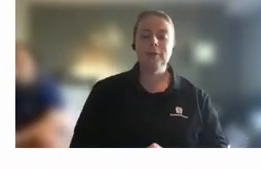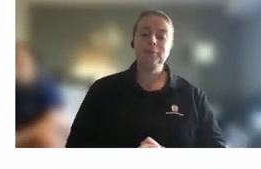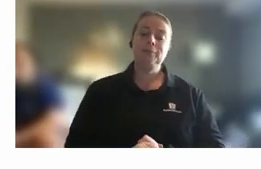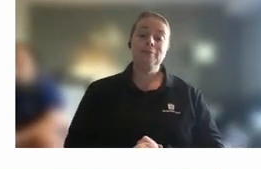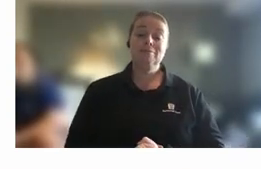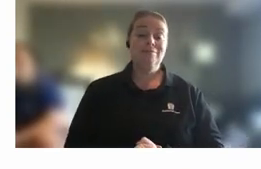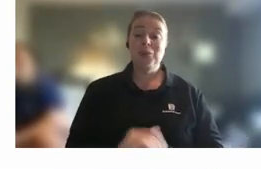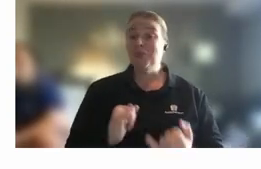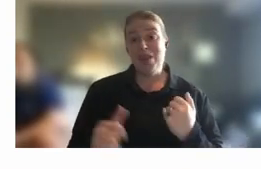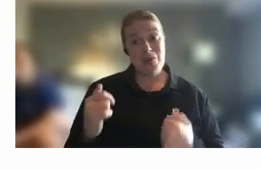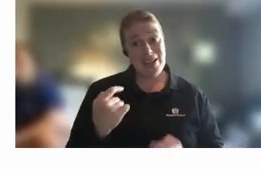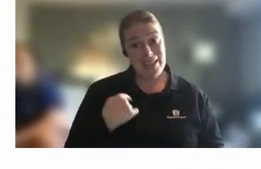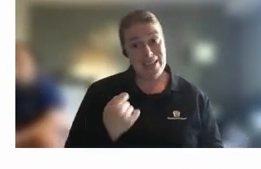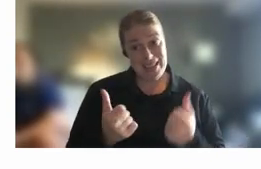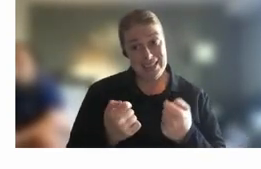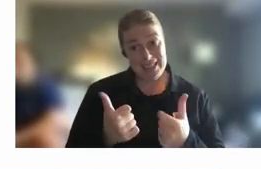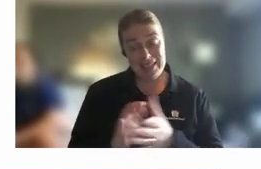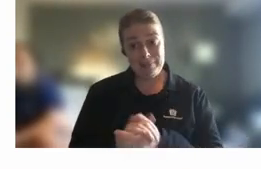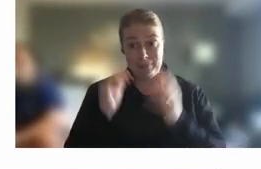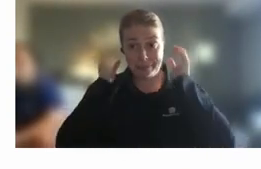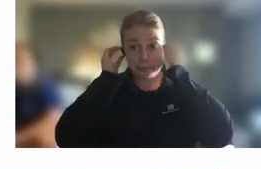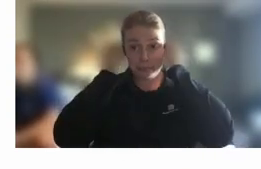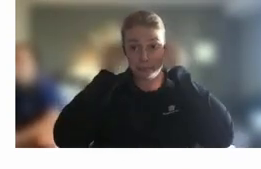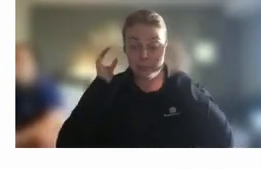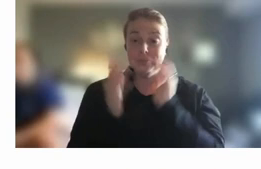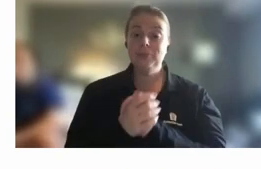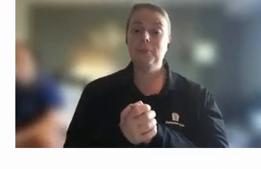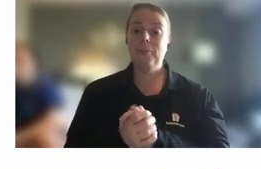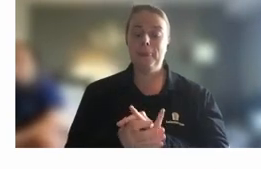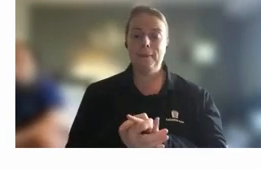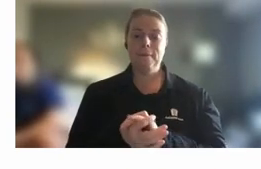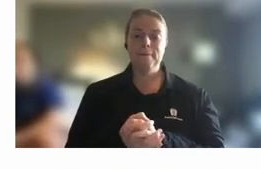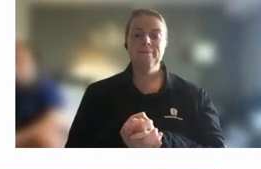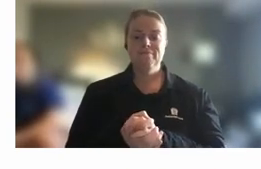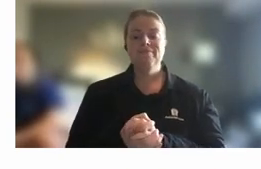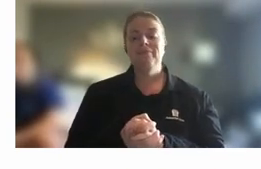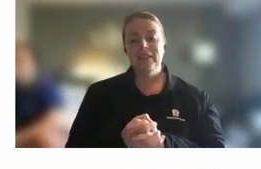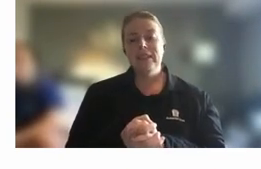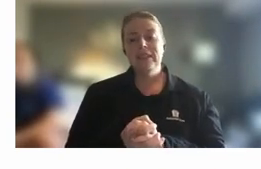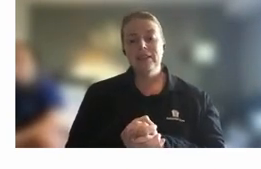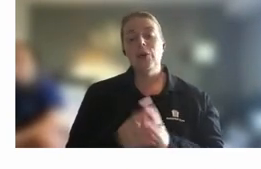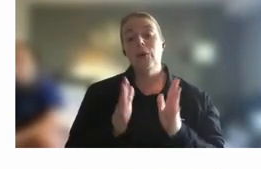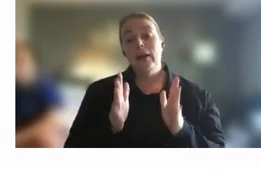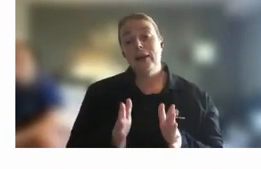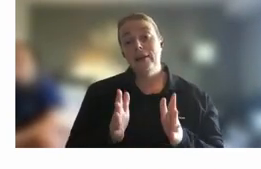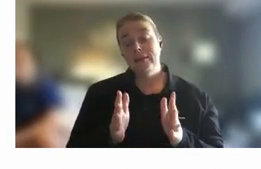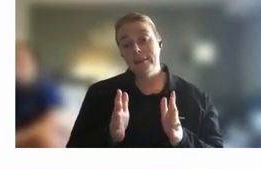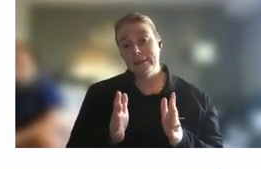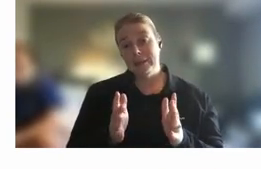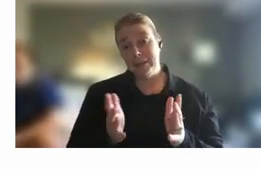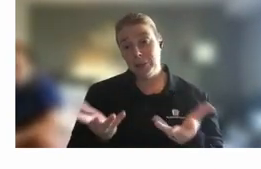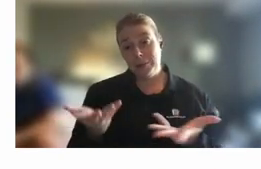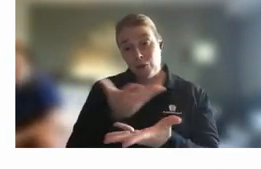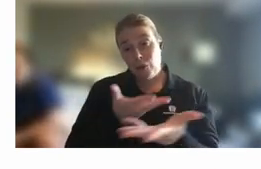incredibly easy so um yeah once i guess that goes back to the broader conversation as we shift more broadly as a society perhaps